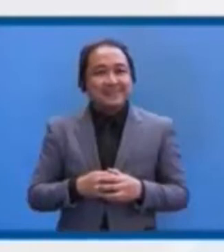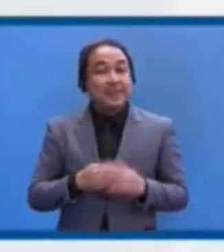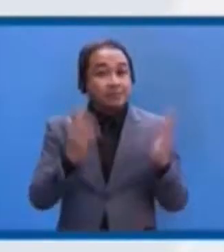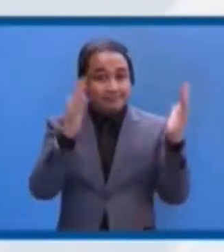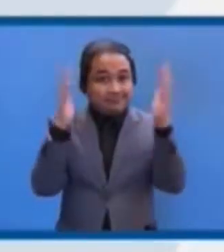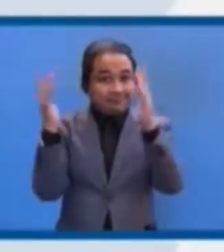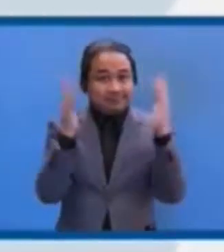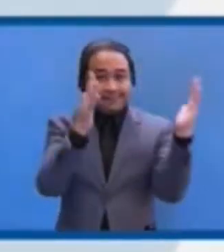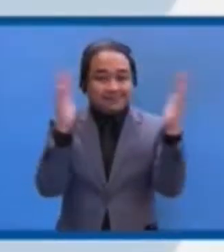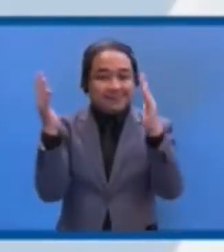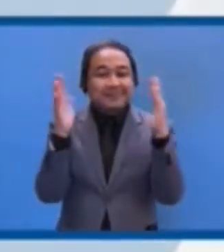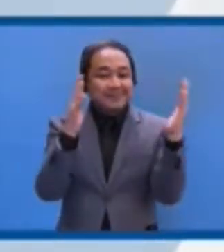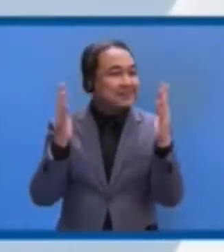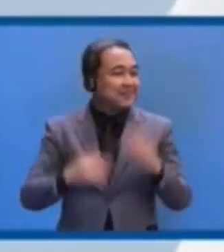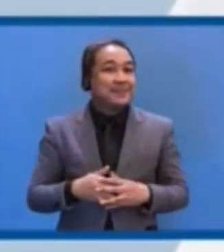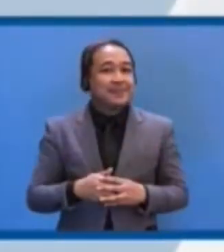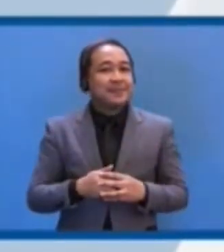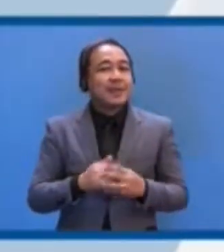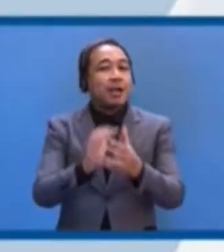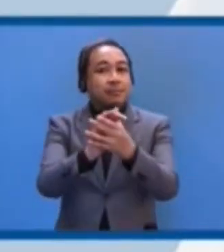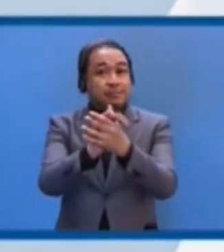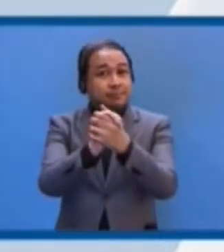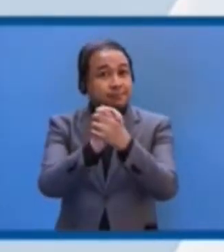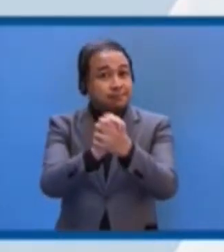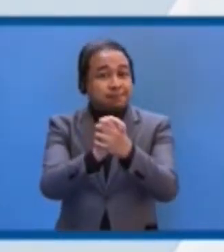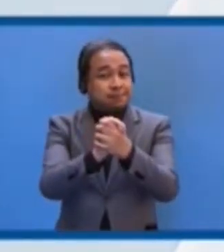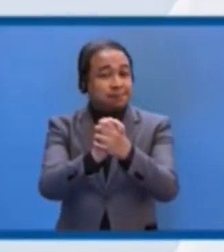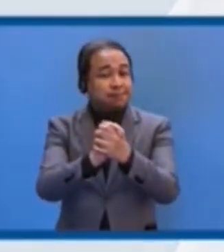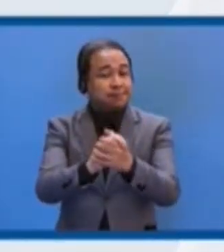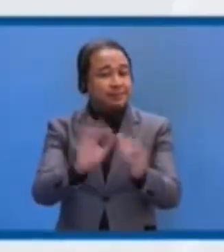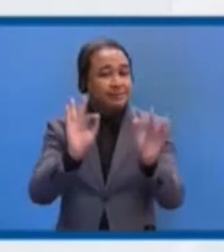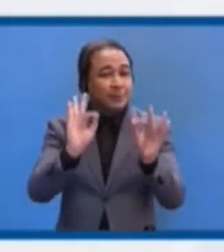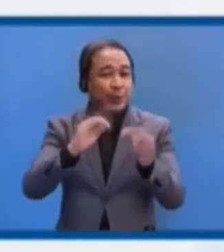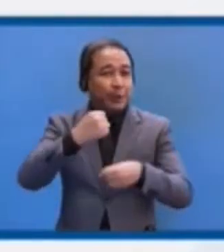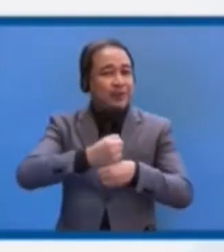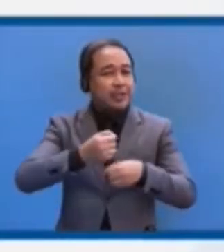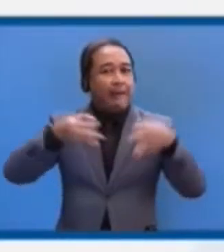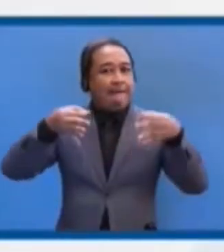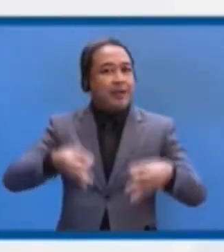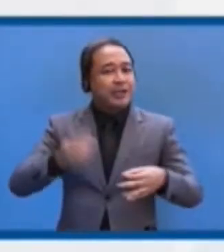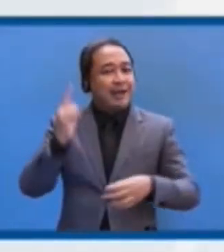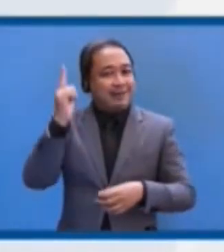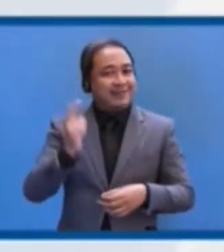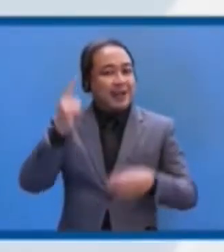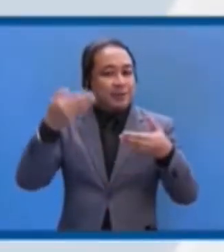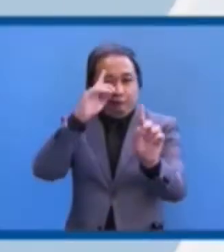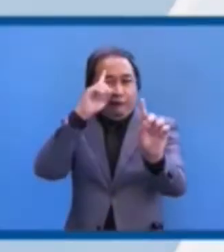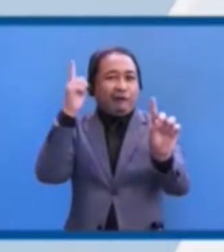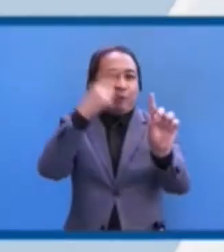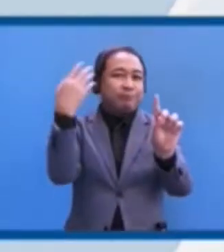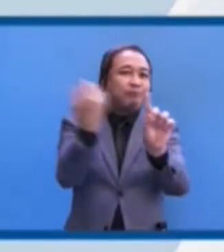Session of Global Platform for Disaster Risk Reduction in 2022